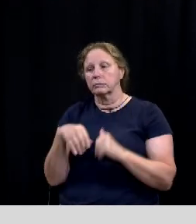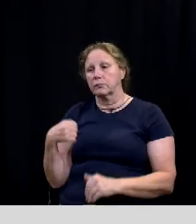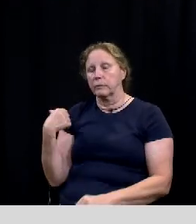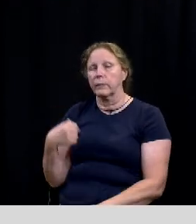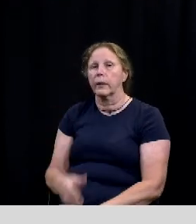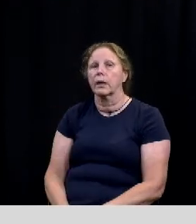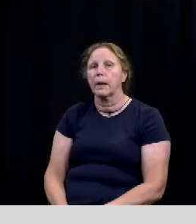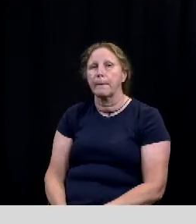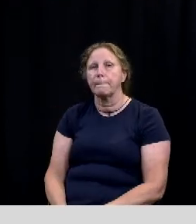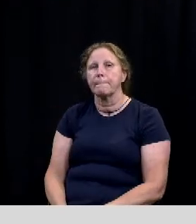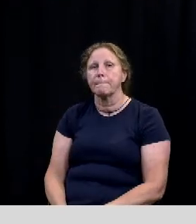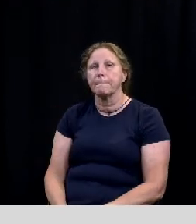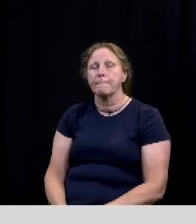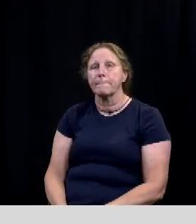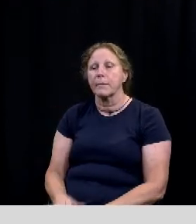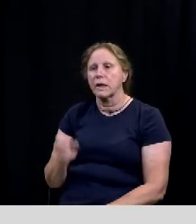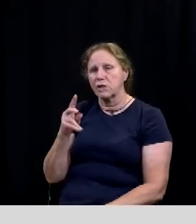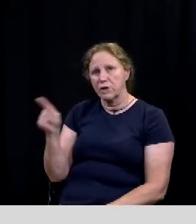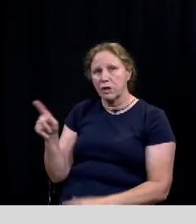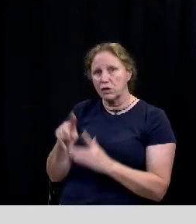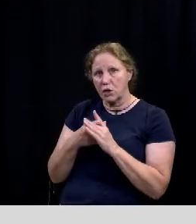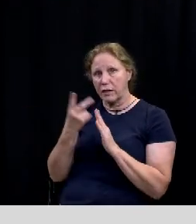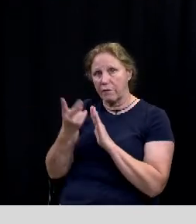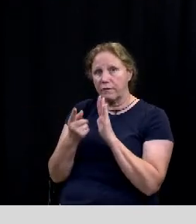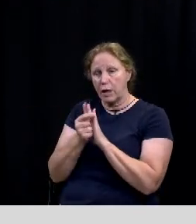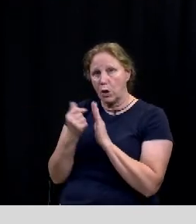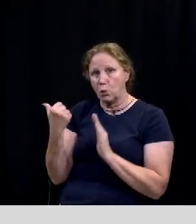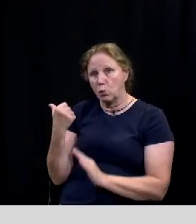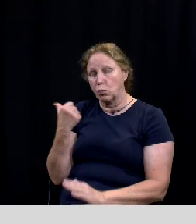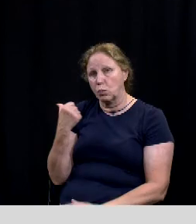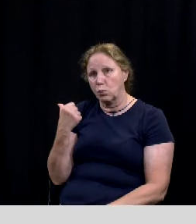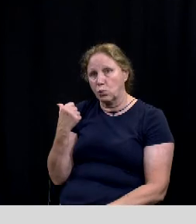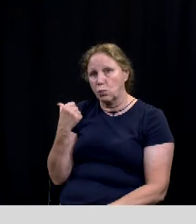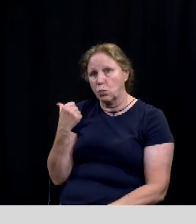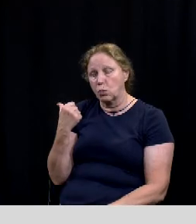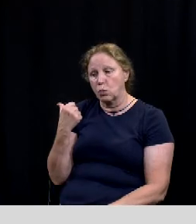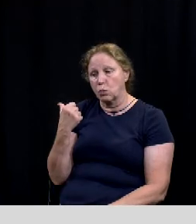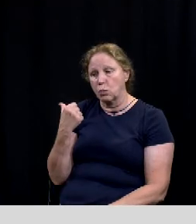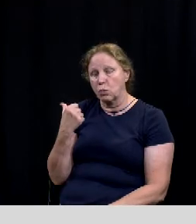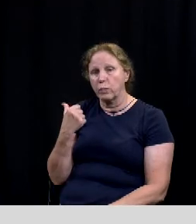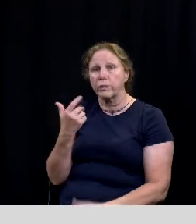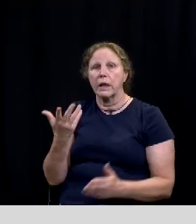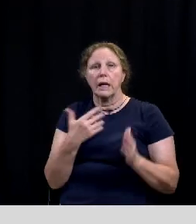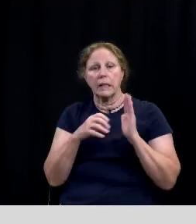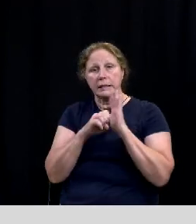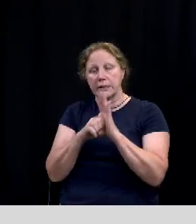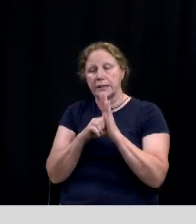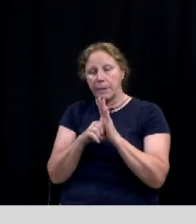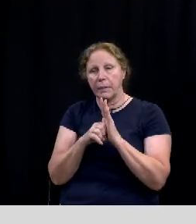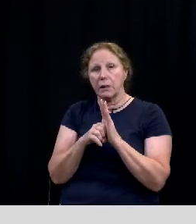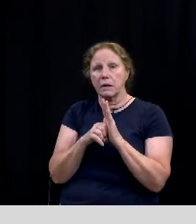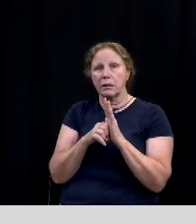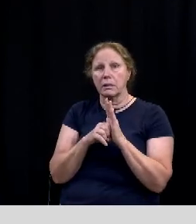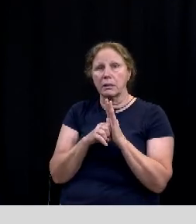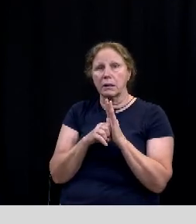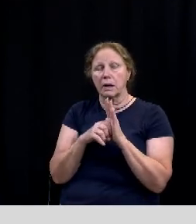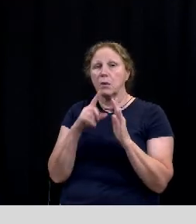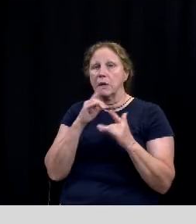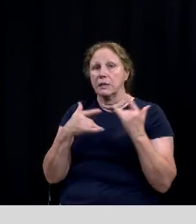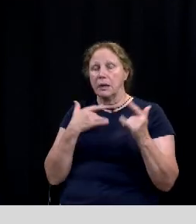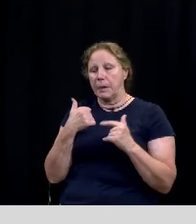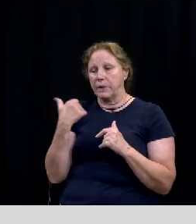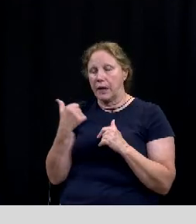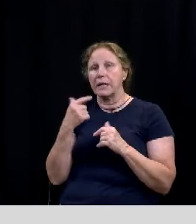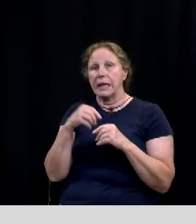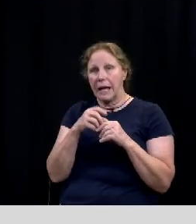a little more uh and jonathan you could start that video playing um here's an example this is an element we're really excited about